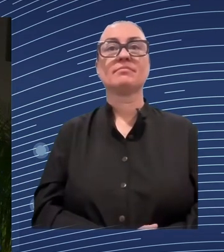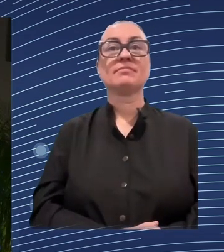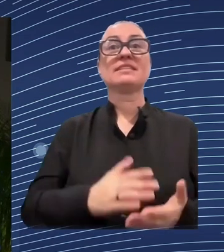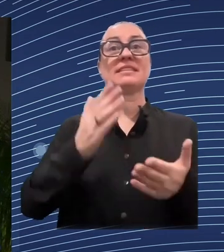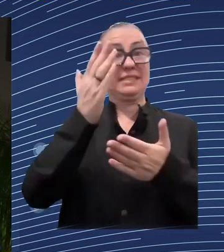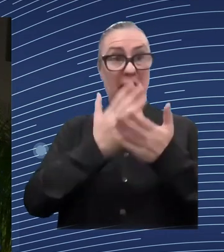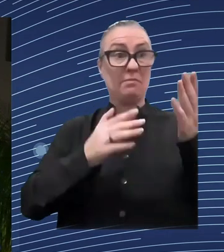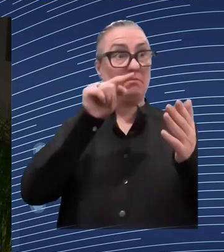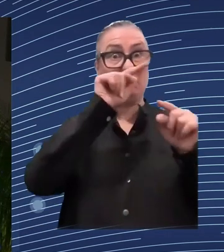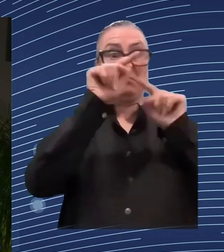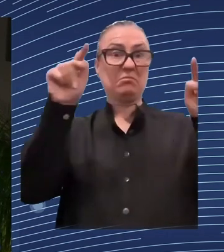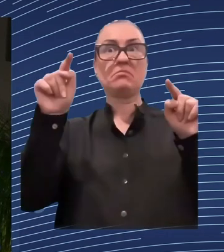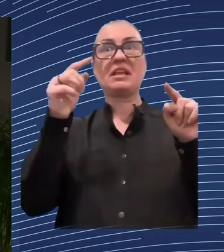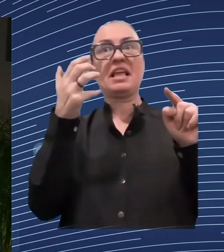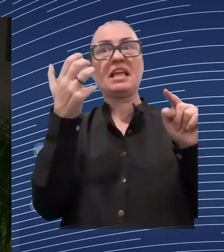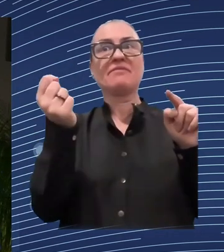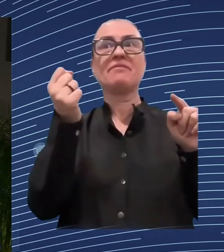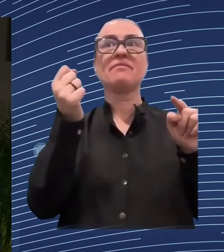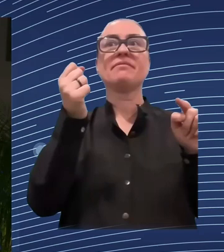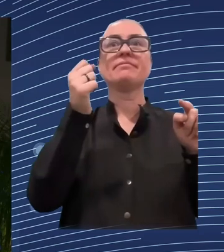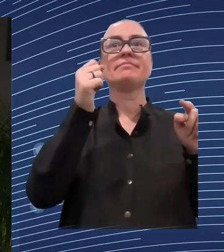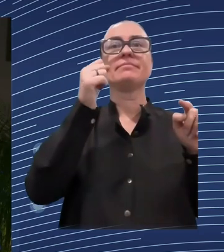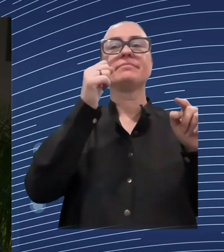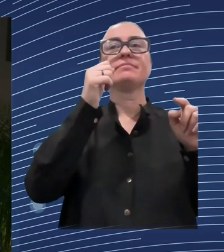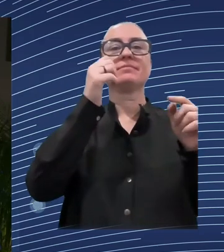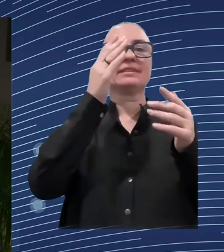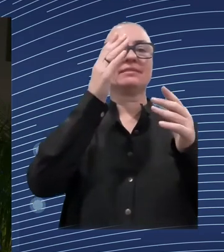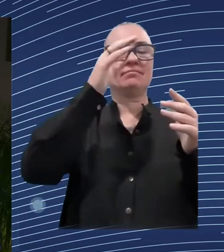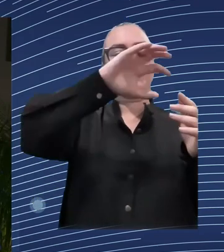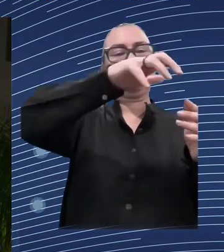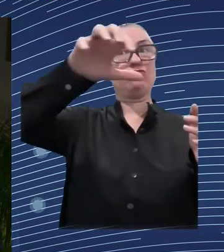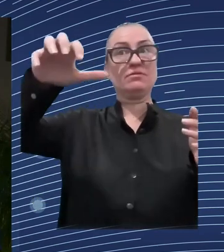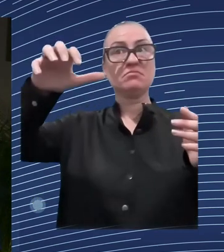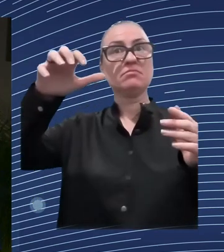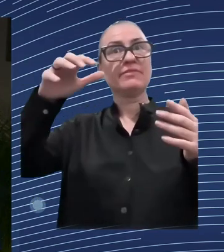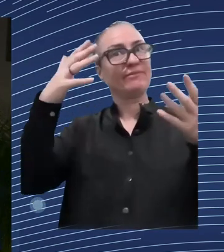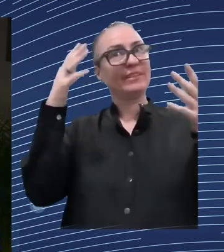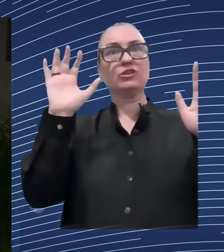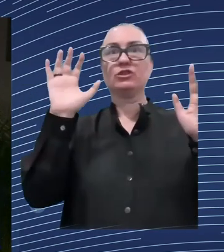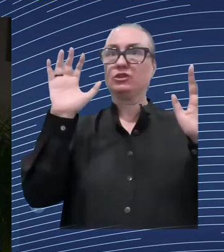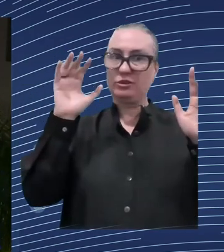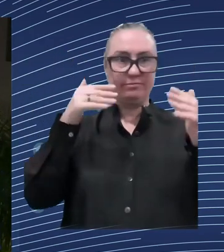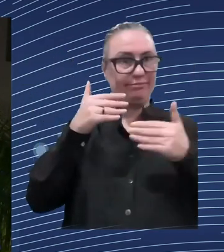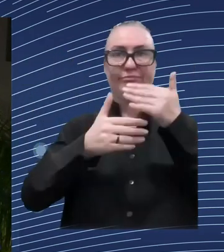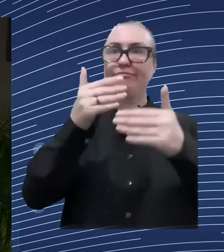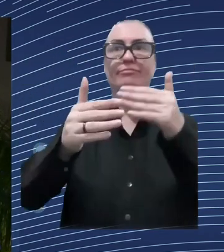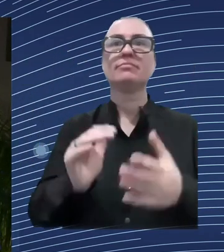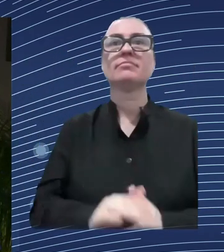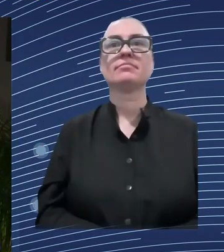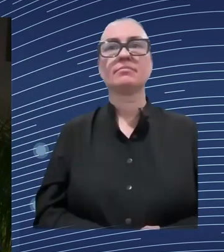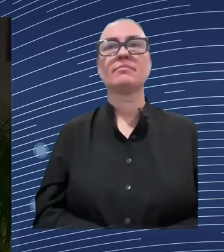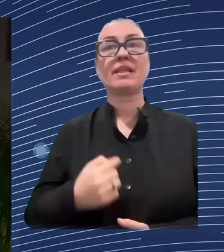inequality and poverty. So with that, I would finish, and I would like to ask for a big applause for our panelists.